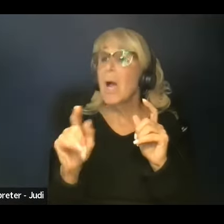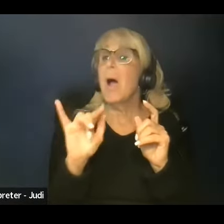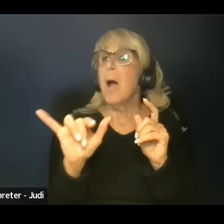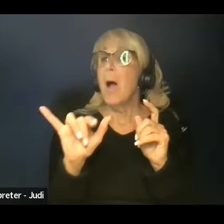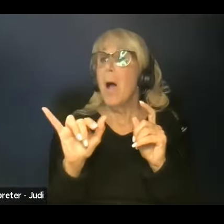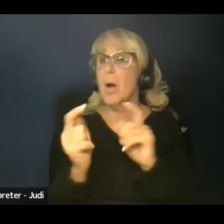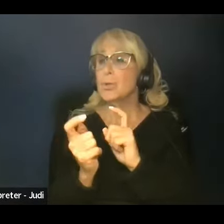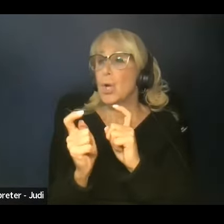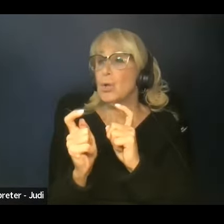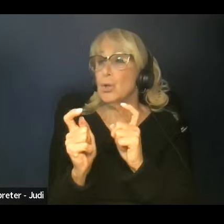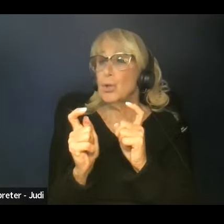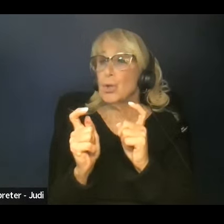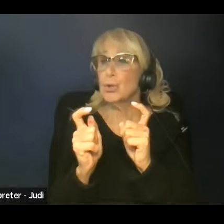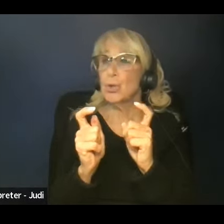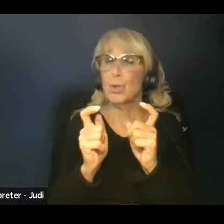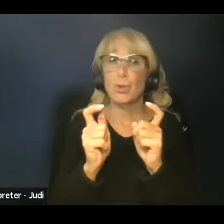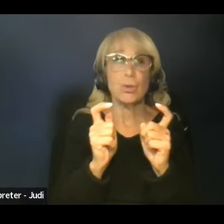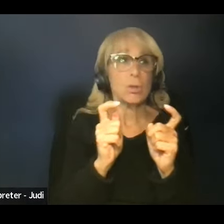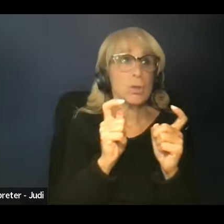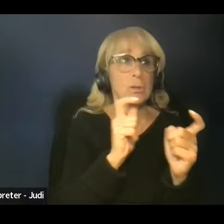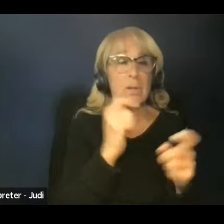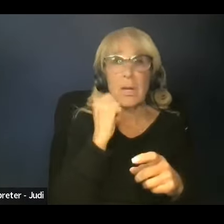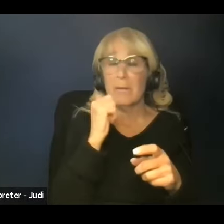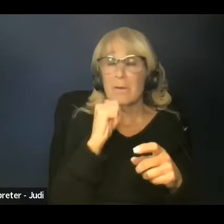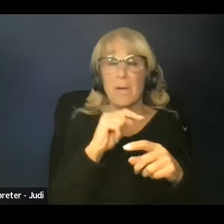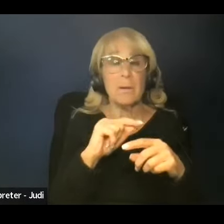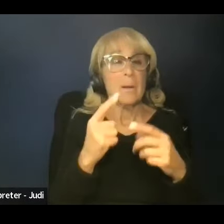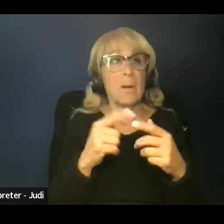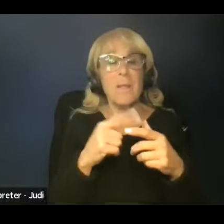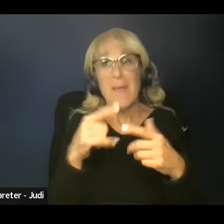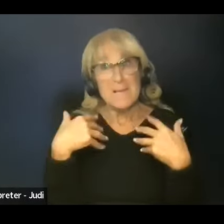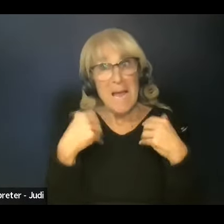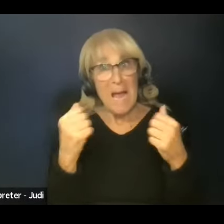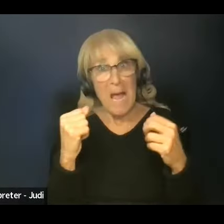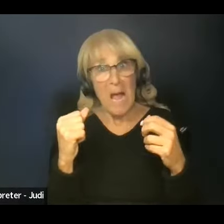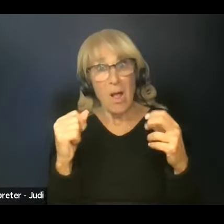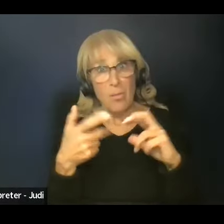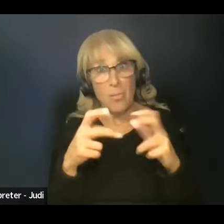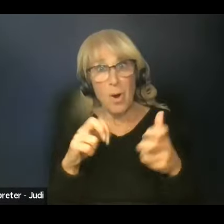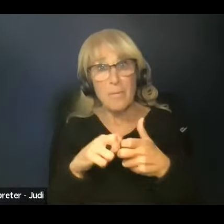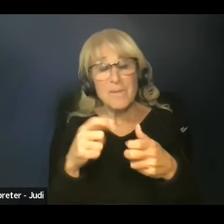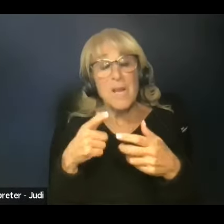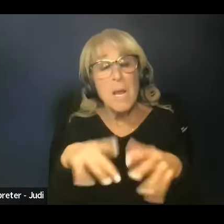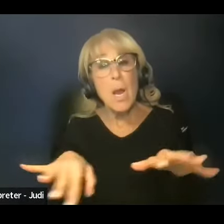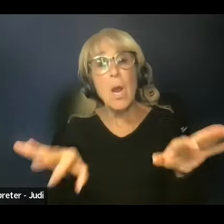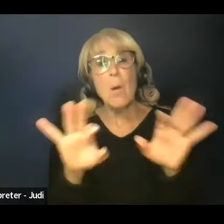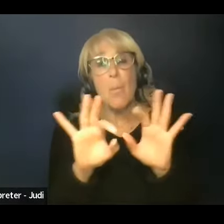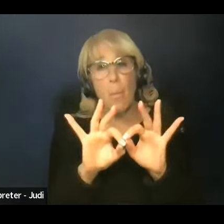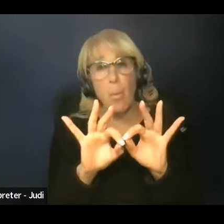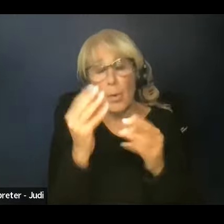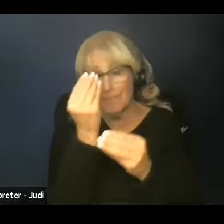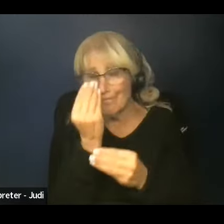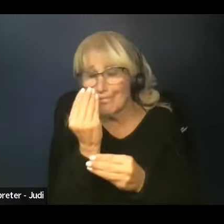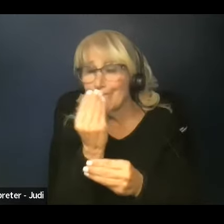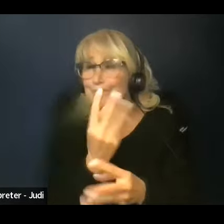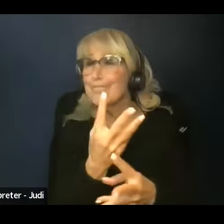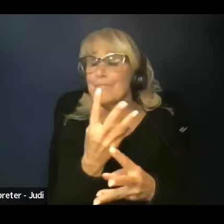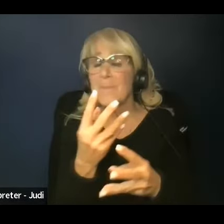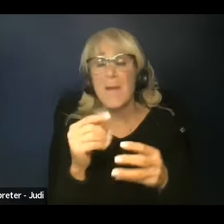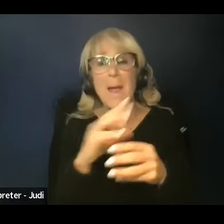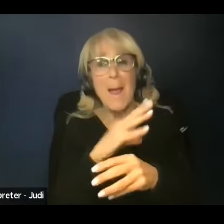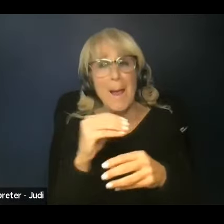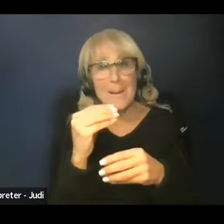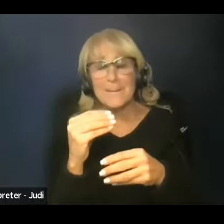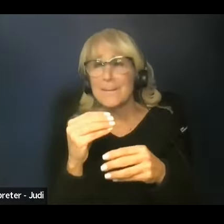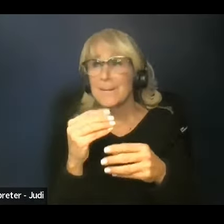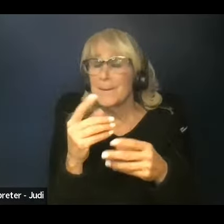one day to another. And that's a health issue. So it's important to be navigating the public health. And as they all mentioned